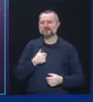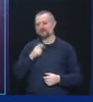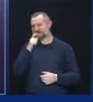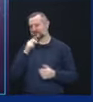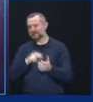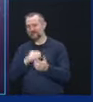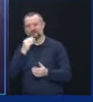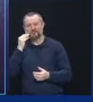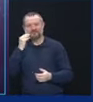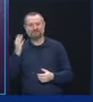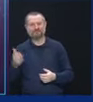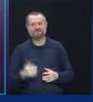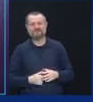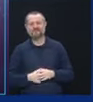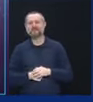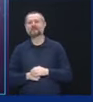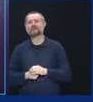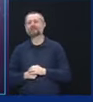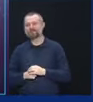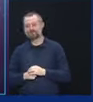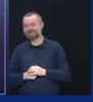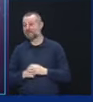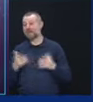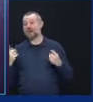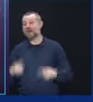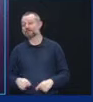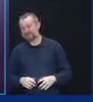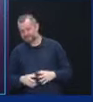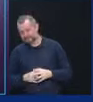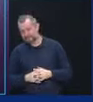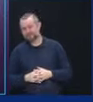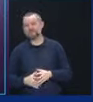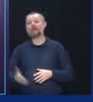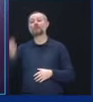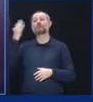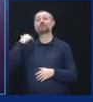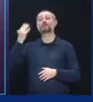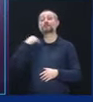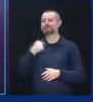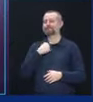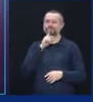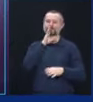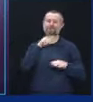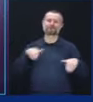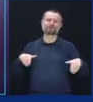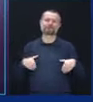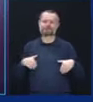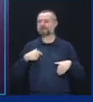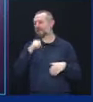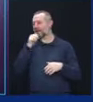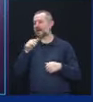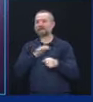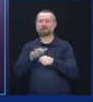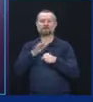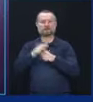We created a void by not producing enough public information fast enough.